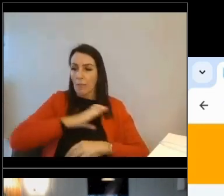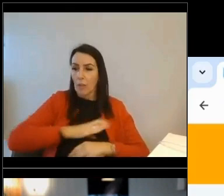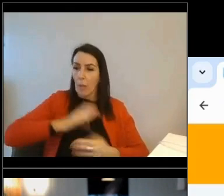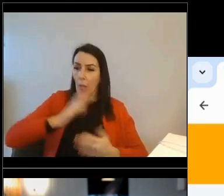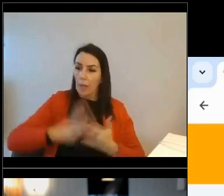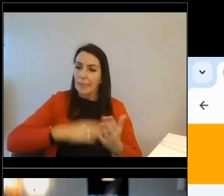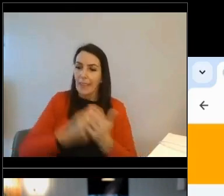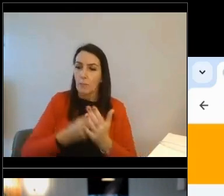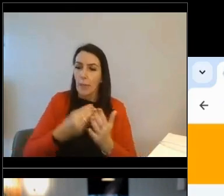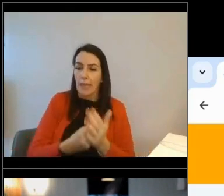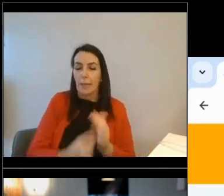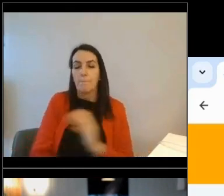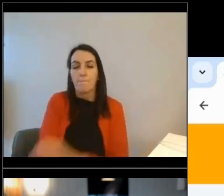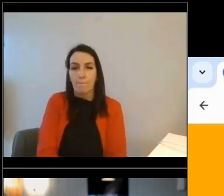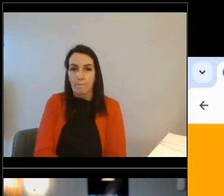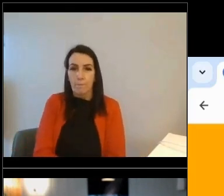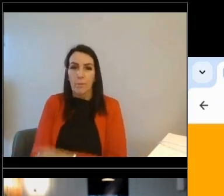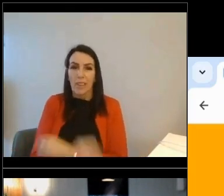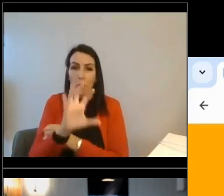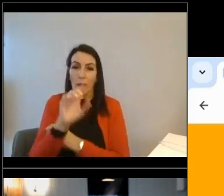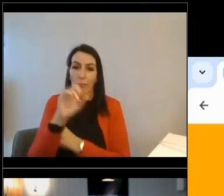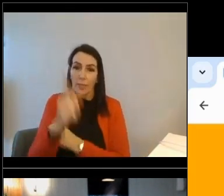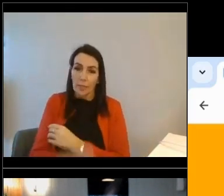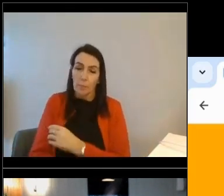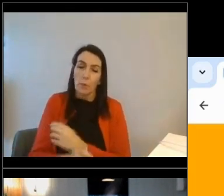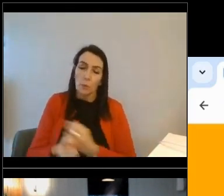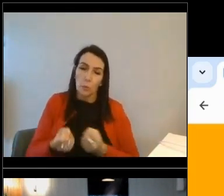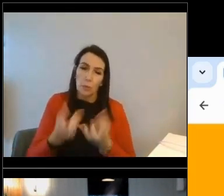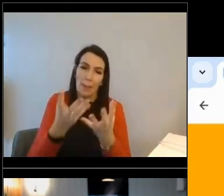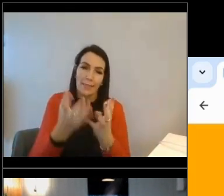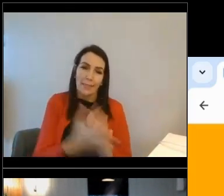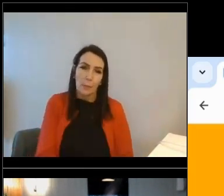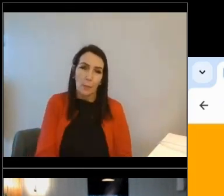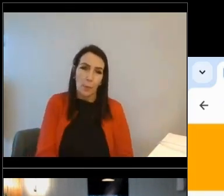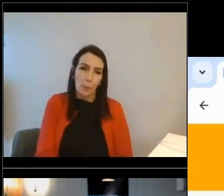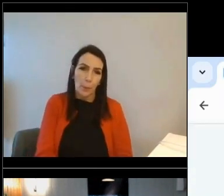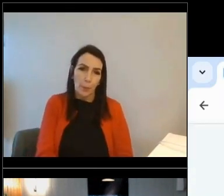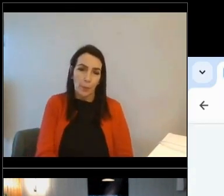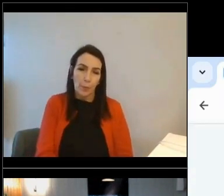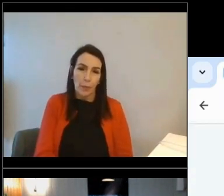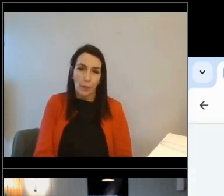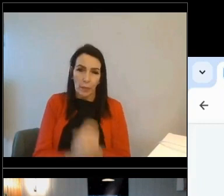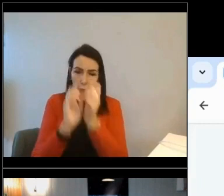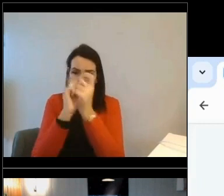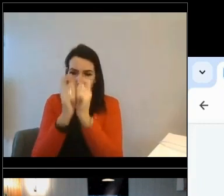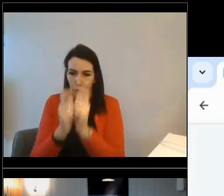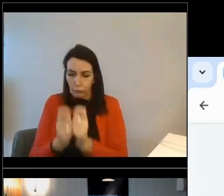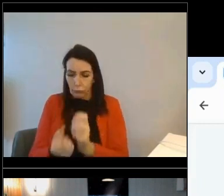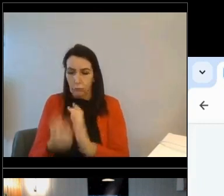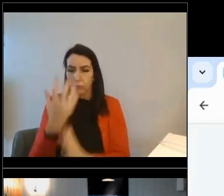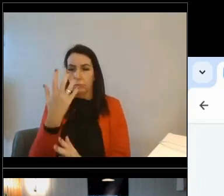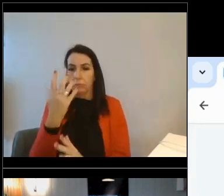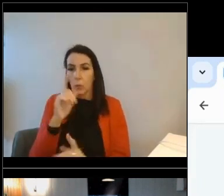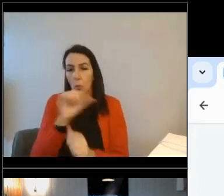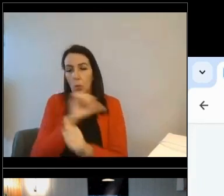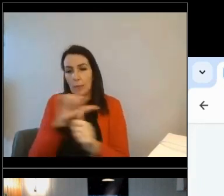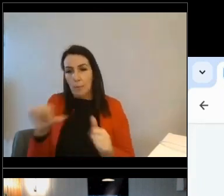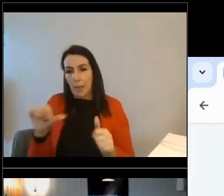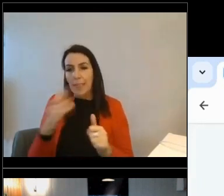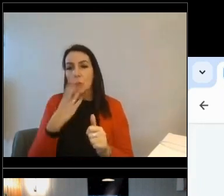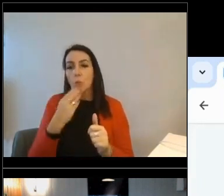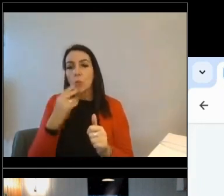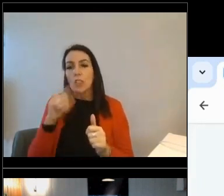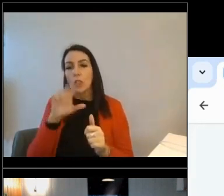possibly can, and you've got 15K to do that. The tool then will calculate what the best usage of that